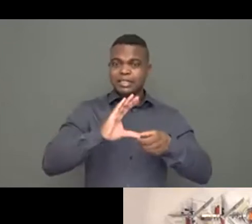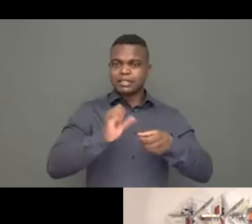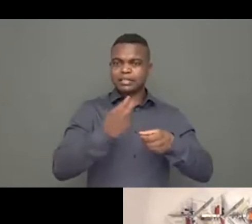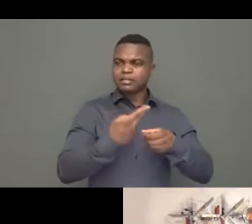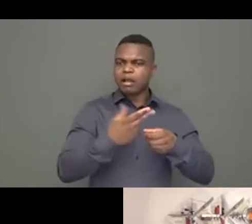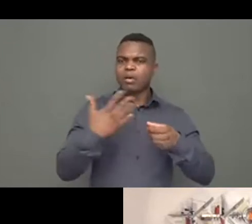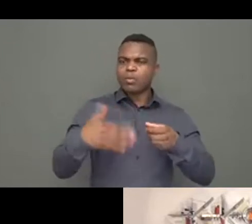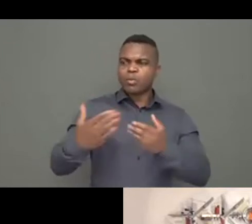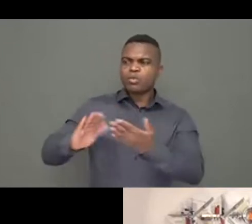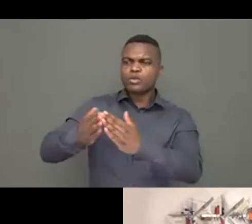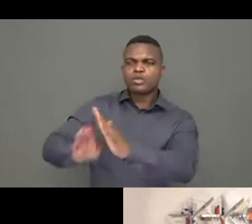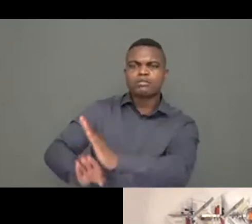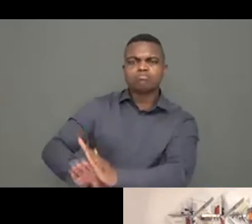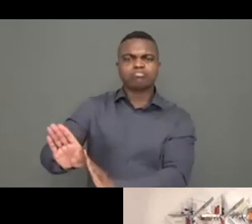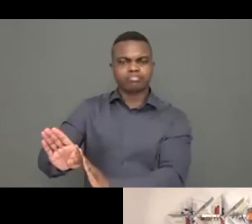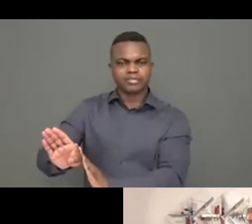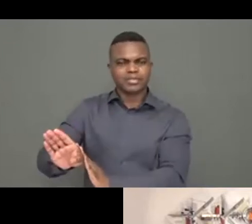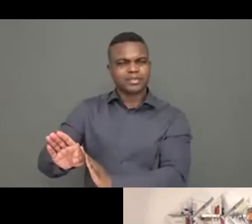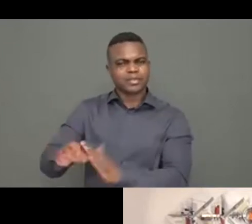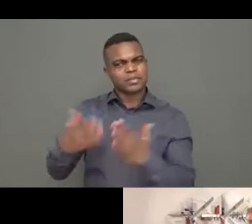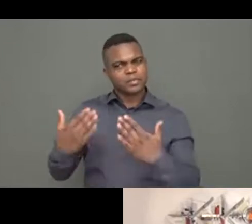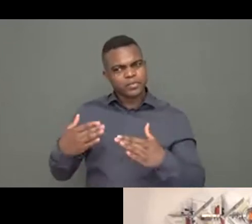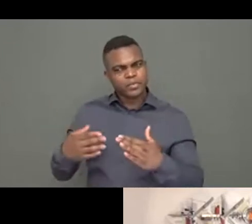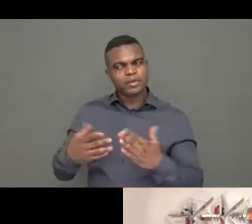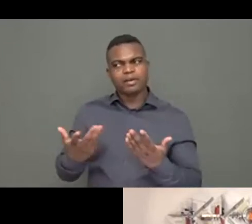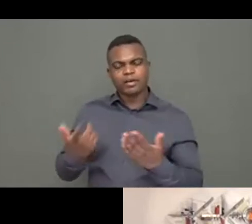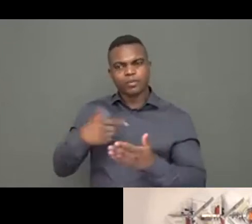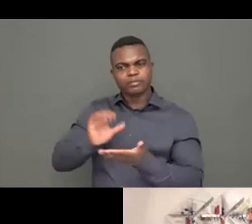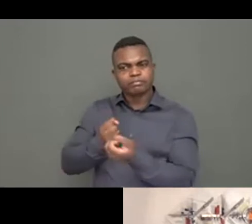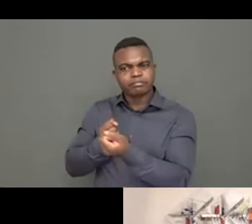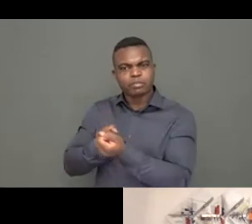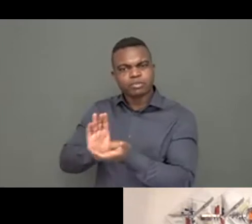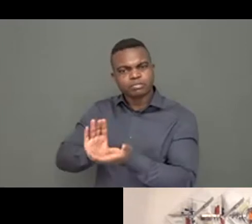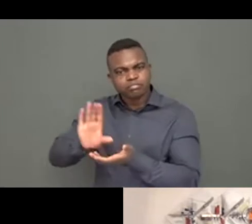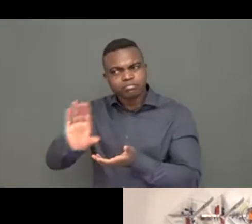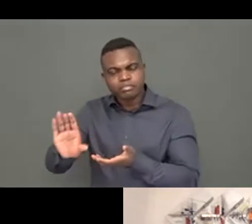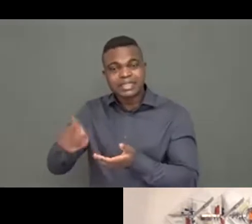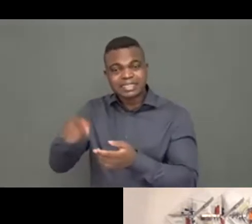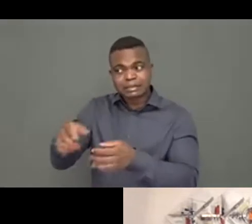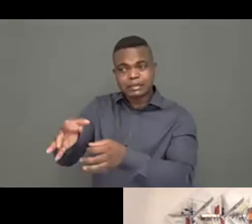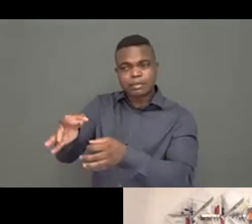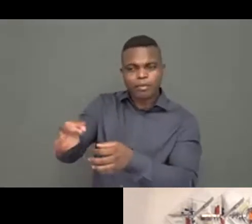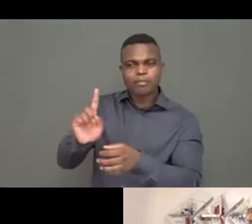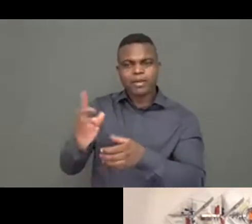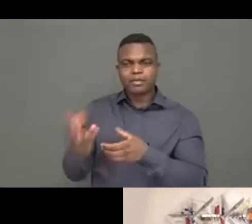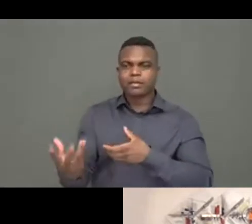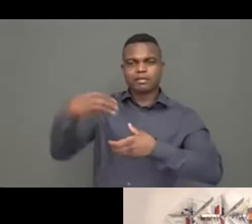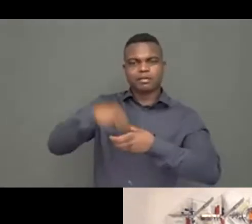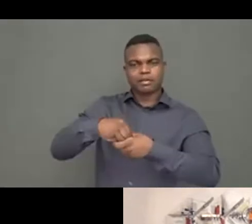struggle with resource poverty. Can you advise how and why a smaller NGO can go down this verification route?